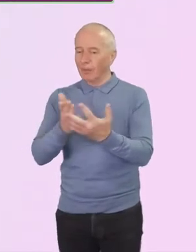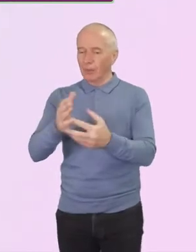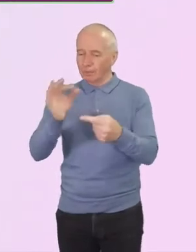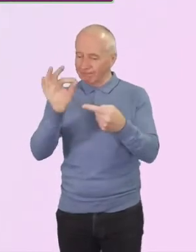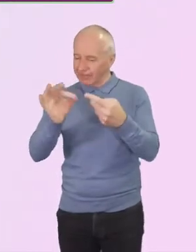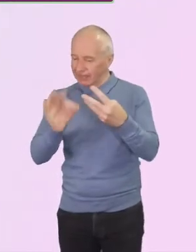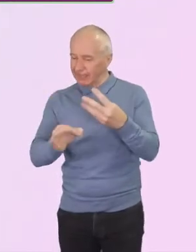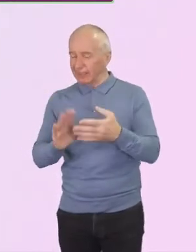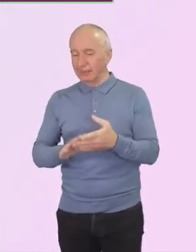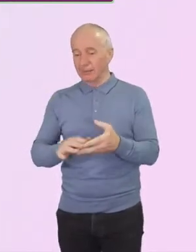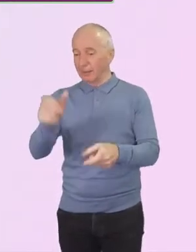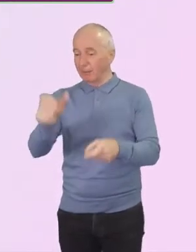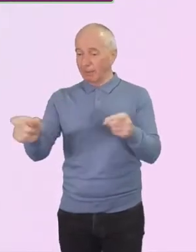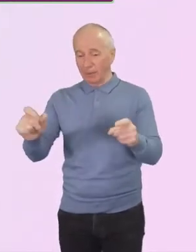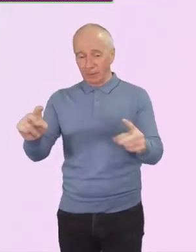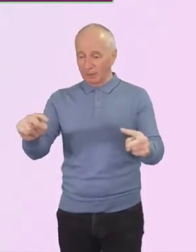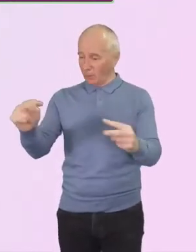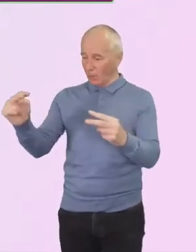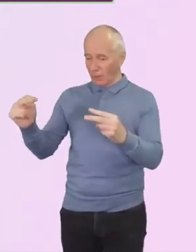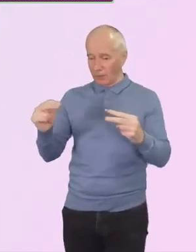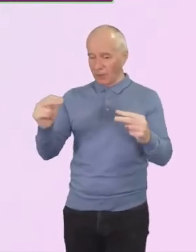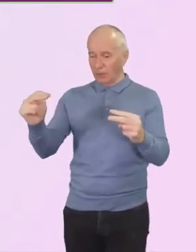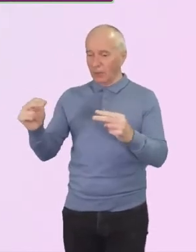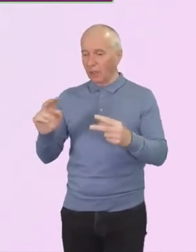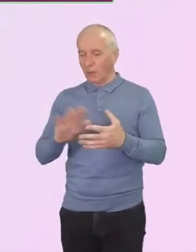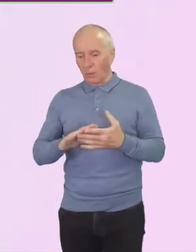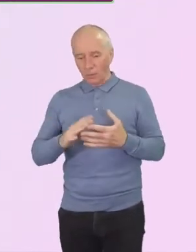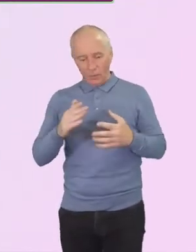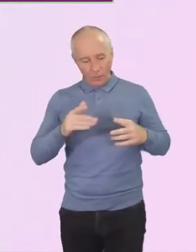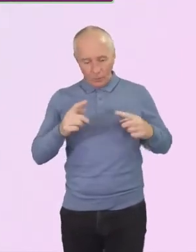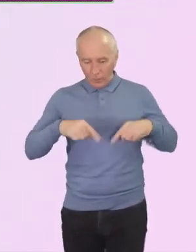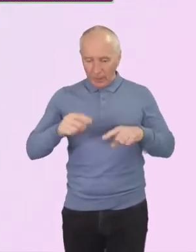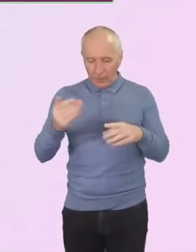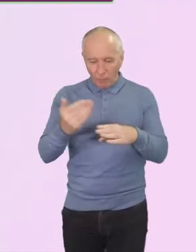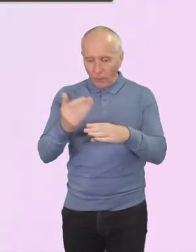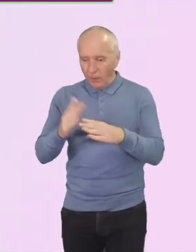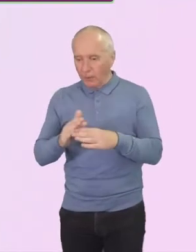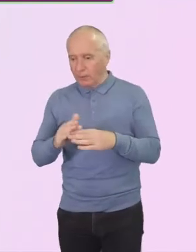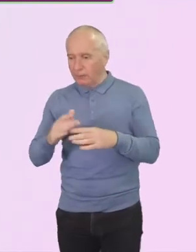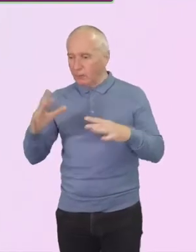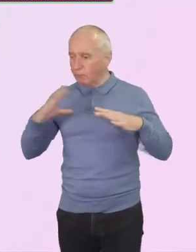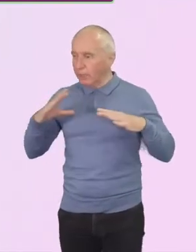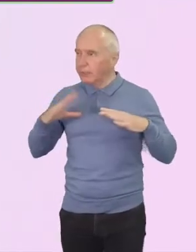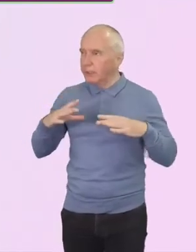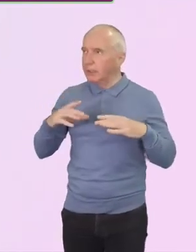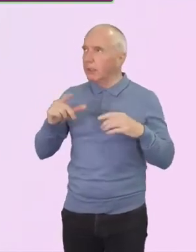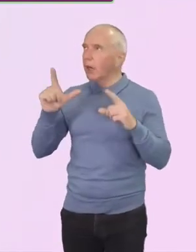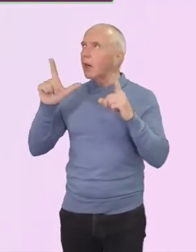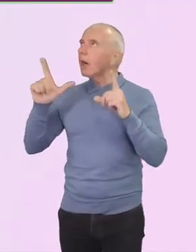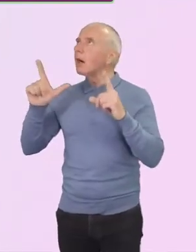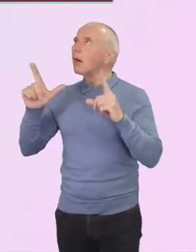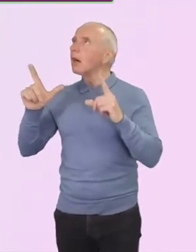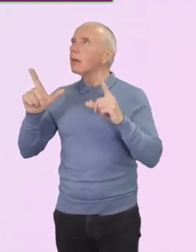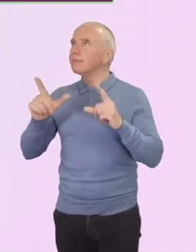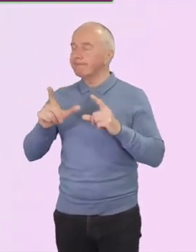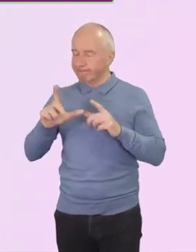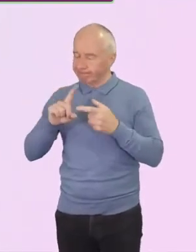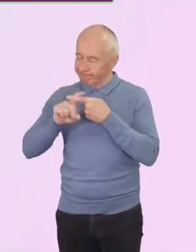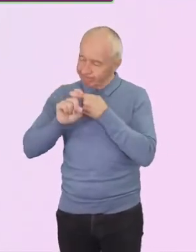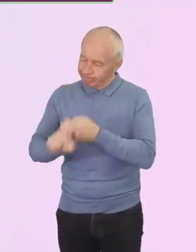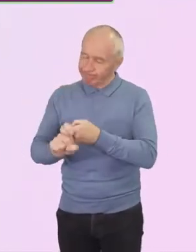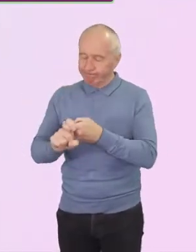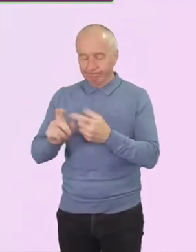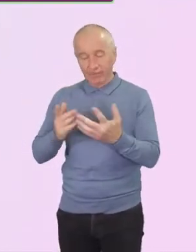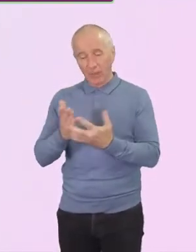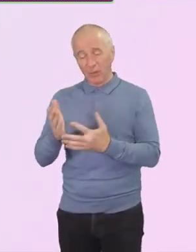watching us as we stay at our post, alertly, unswervingly in hard times,